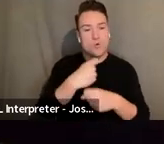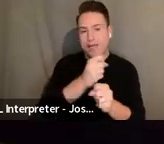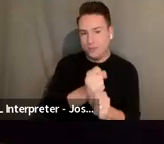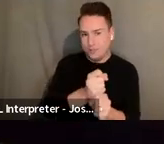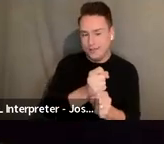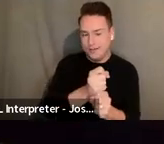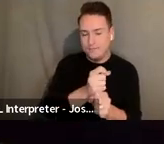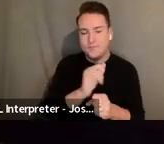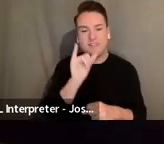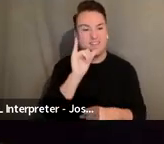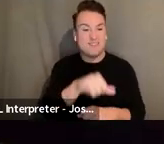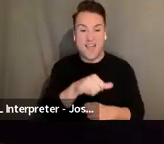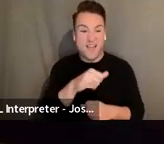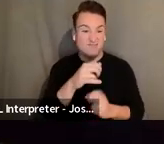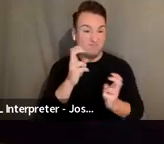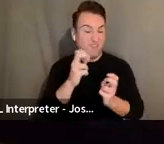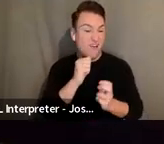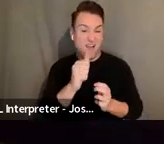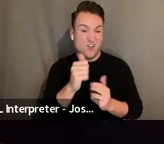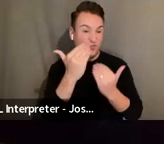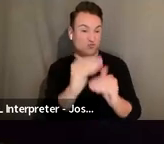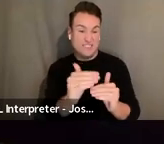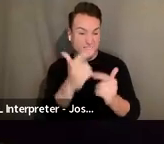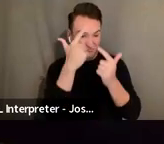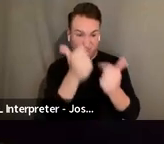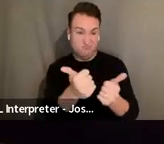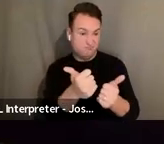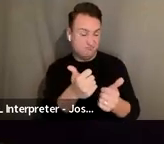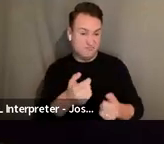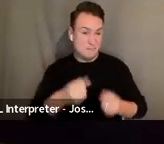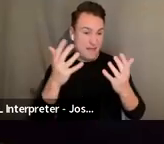pretty much as unrestricted payments for the artists to spend at their discretion.